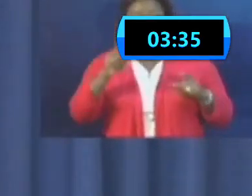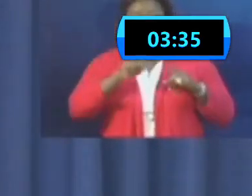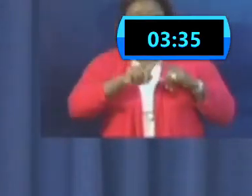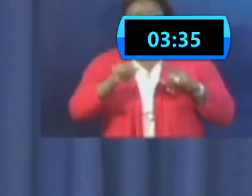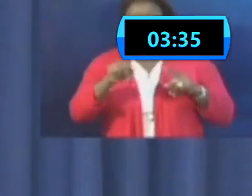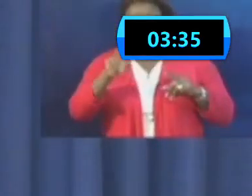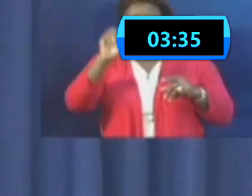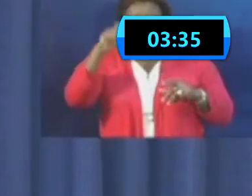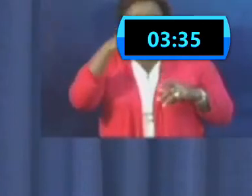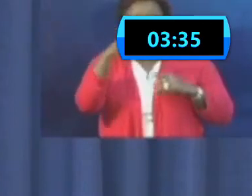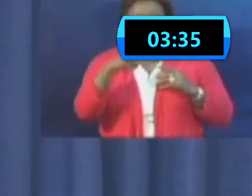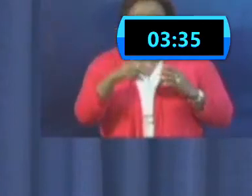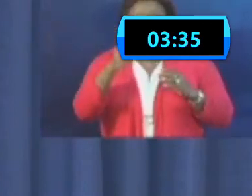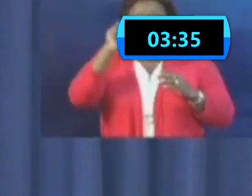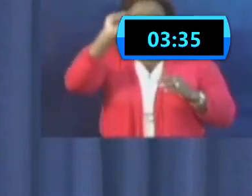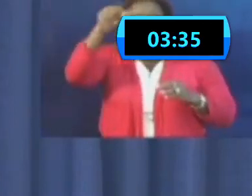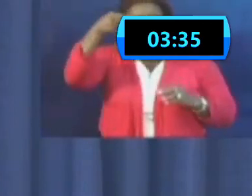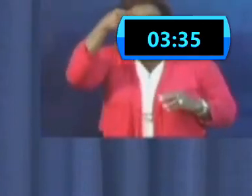But